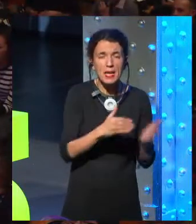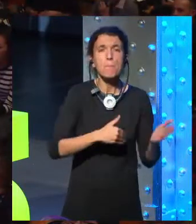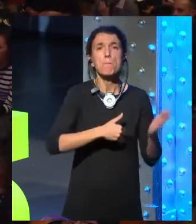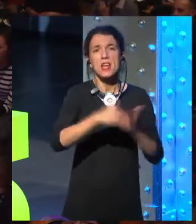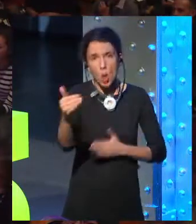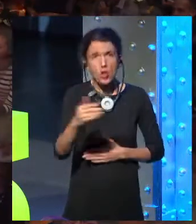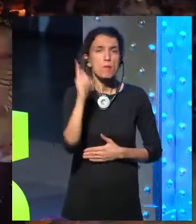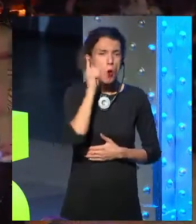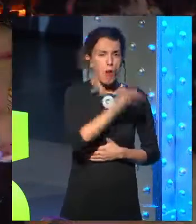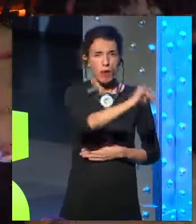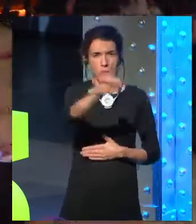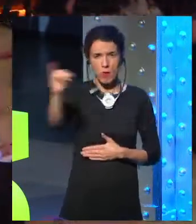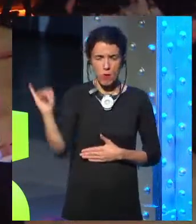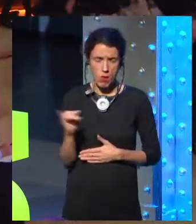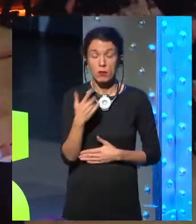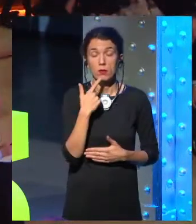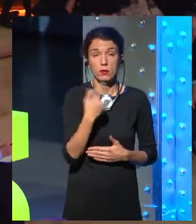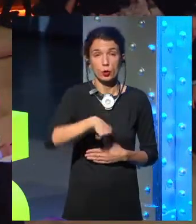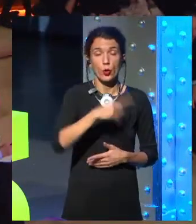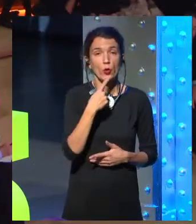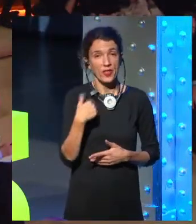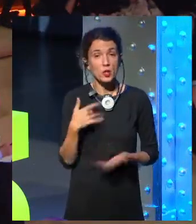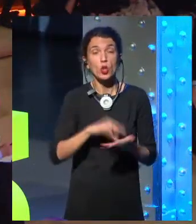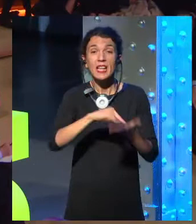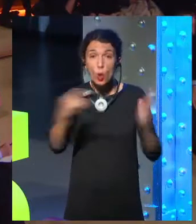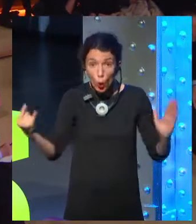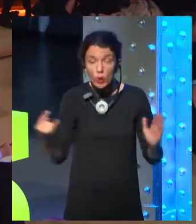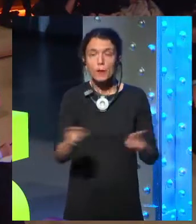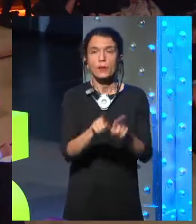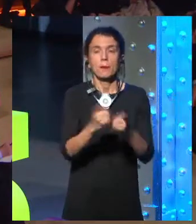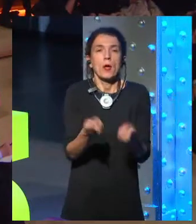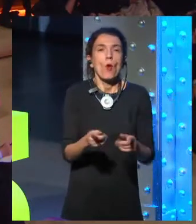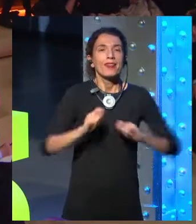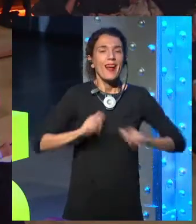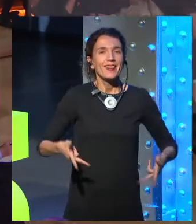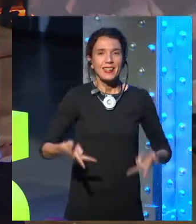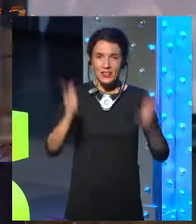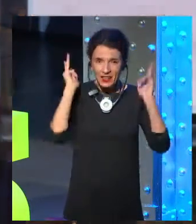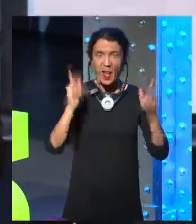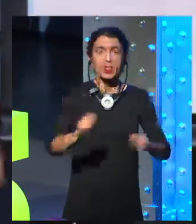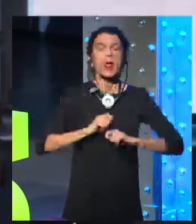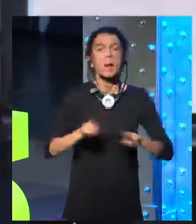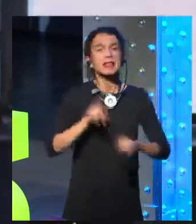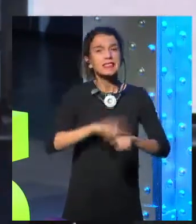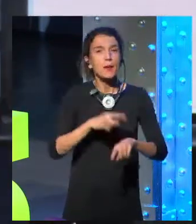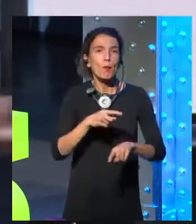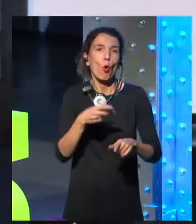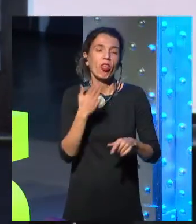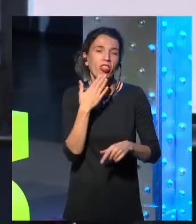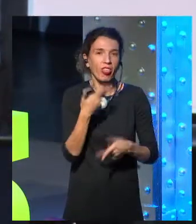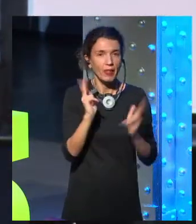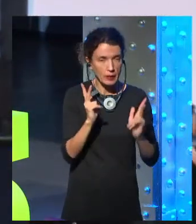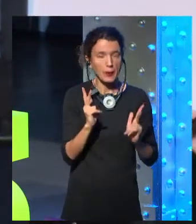free our time and allow us to have more moments with each other. But now it seems like technology is a gas that